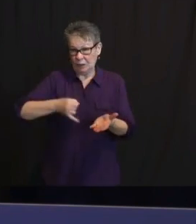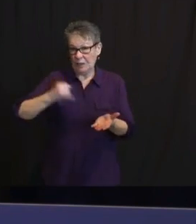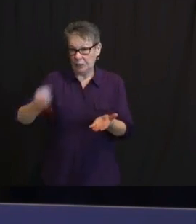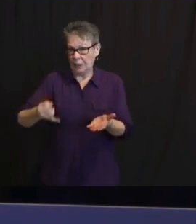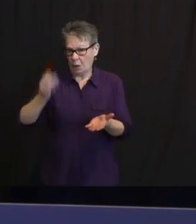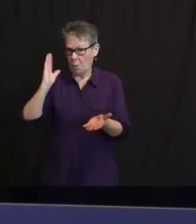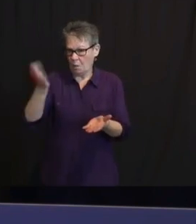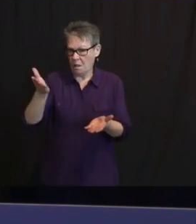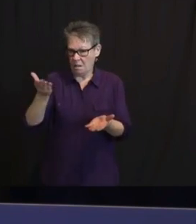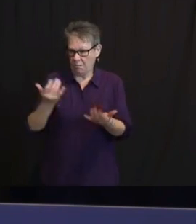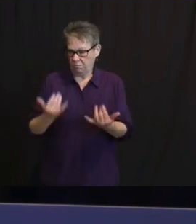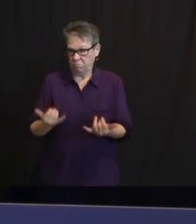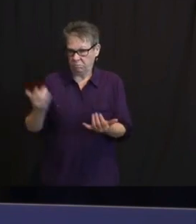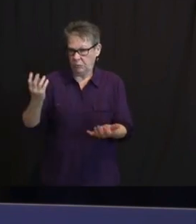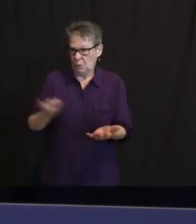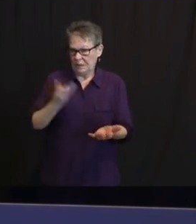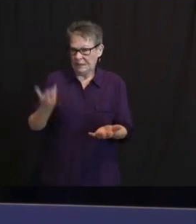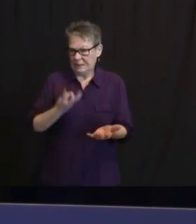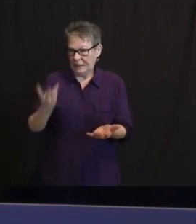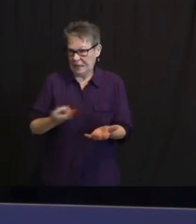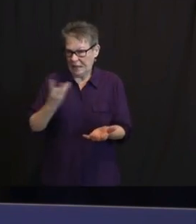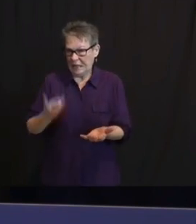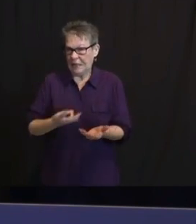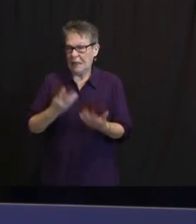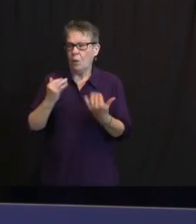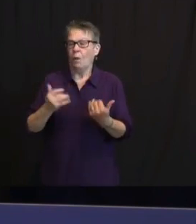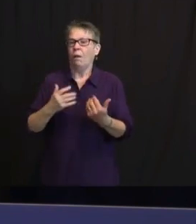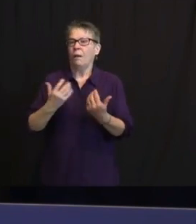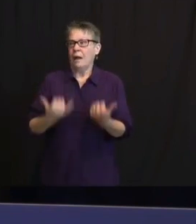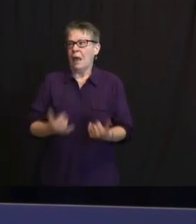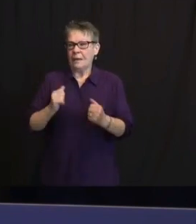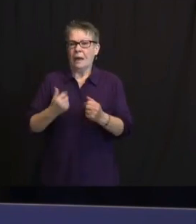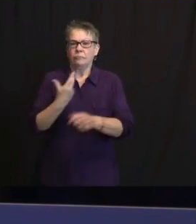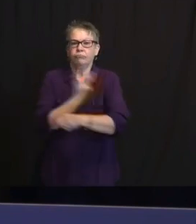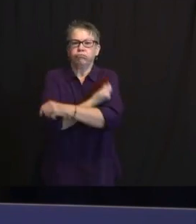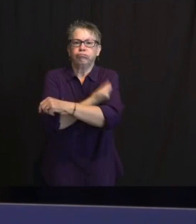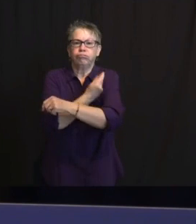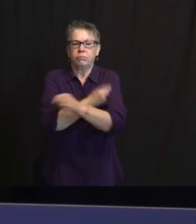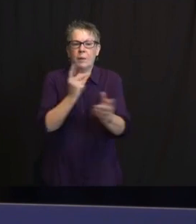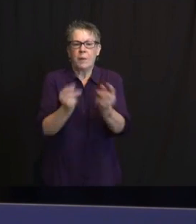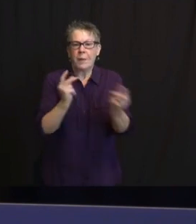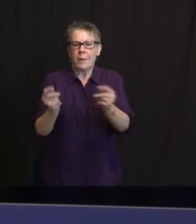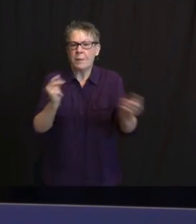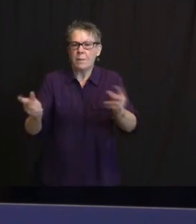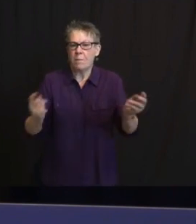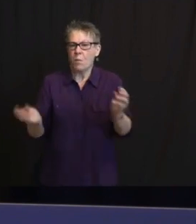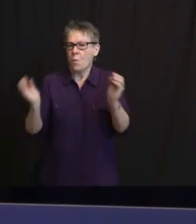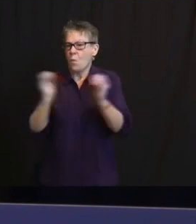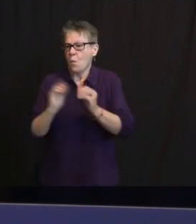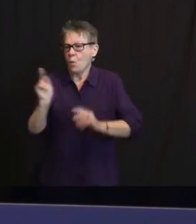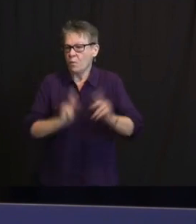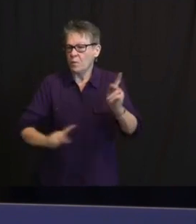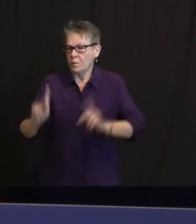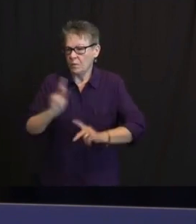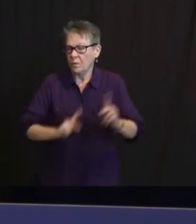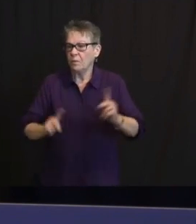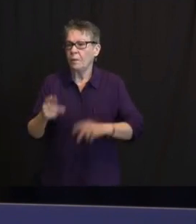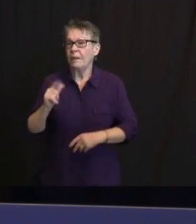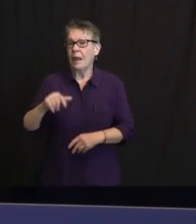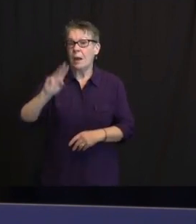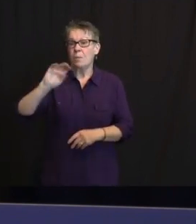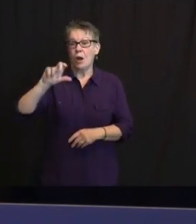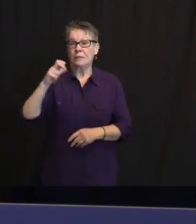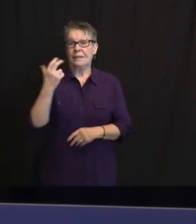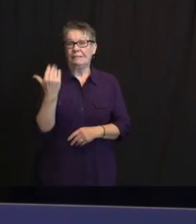INDIVIDUALS THAN EVER BEFORE. AS THE GOVERNOR DESCRIBED, WE WILL BE OPENING ELIGIBILITY FOR ADDITIONAL GROUPS OF HIGH-RISK